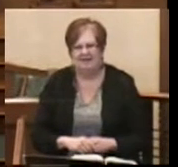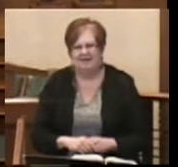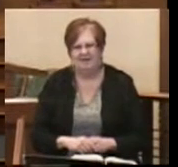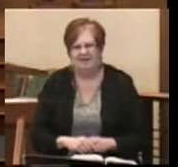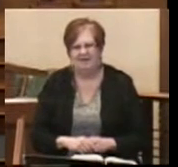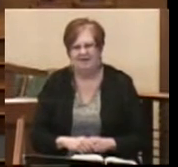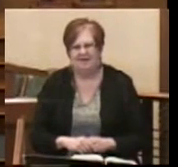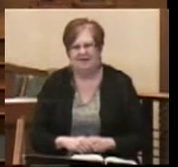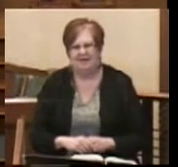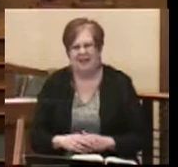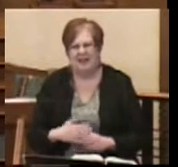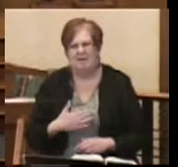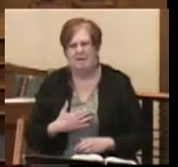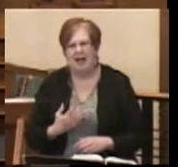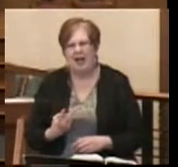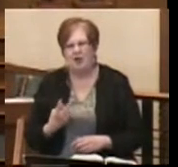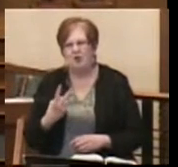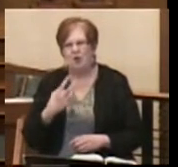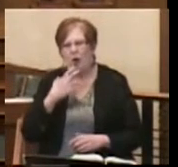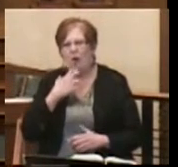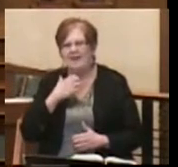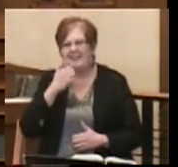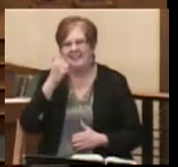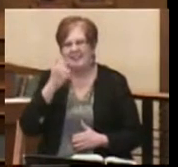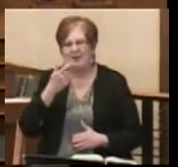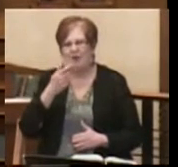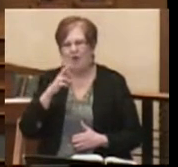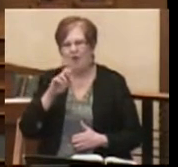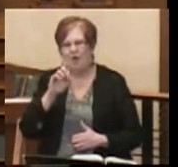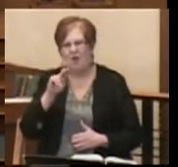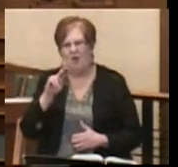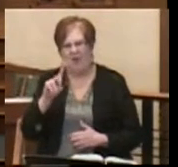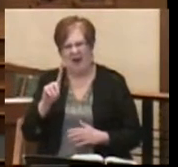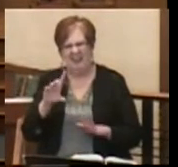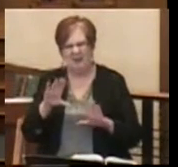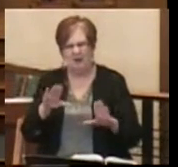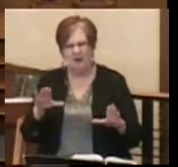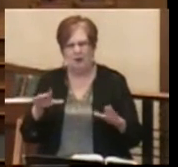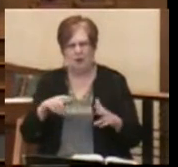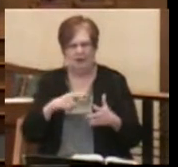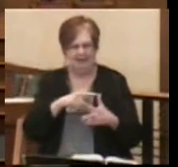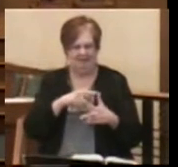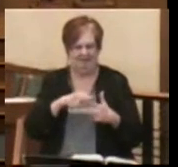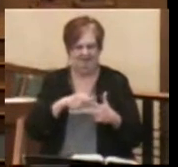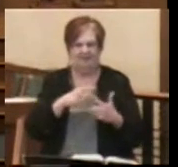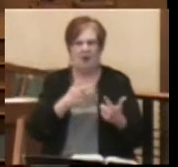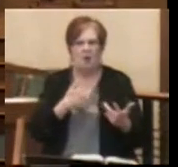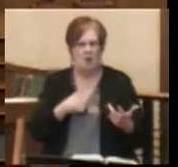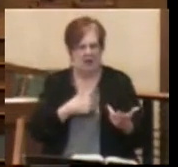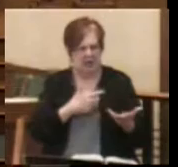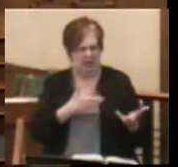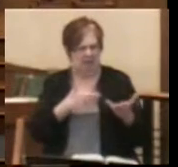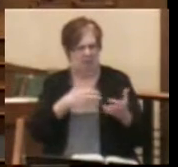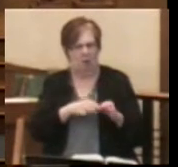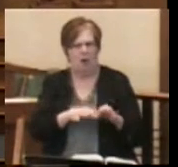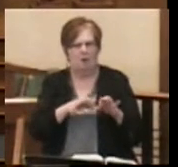My two oldest grandchildren are at a point now where we can have meaningful conversation together.